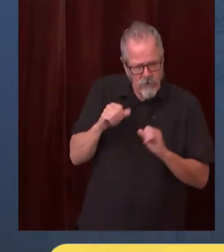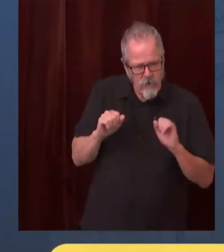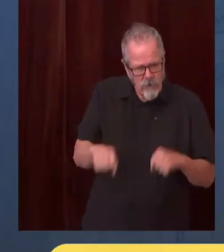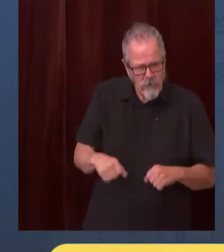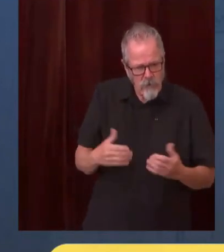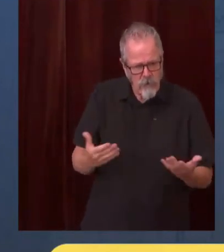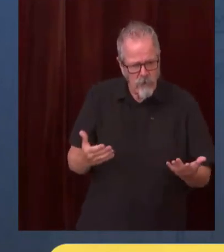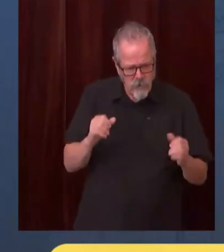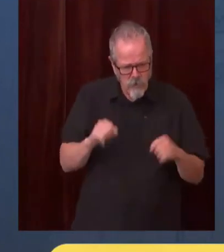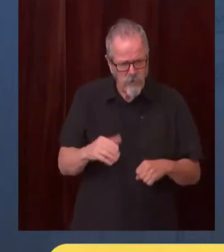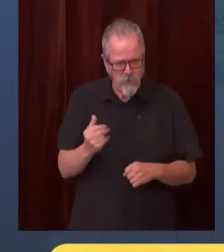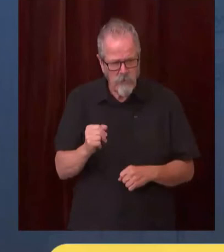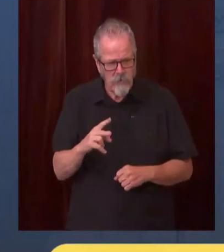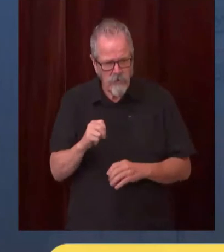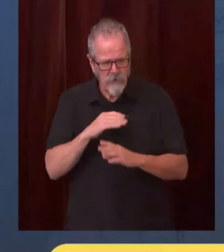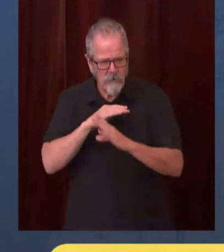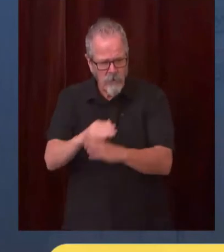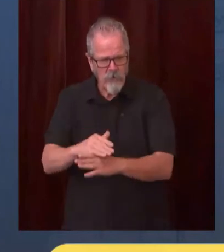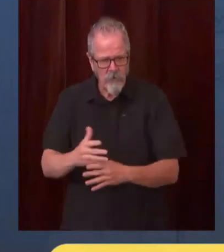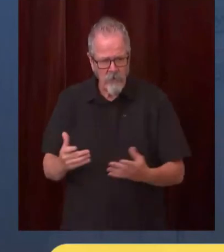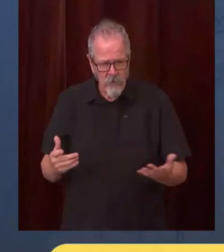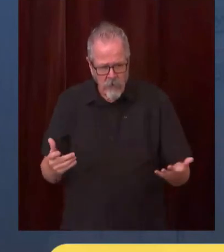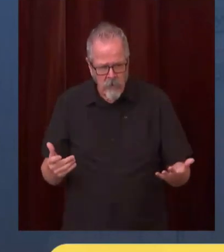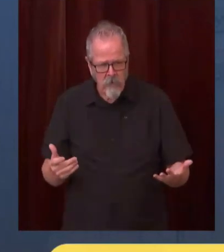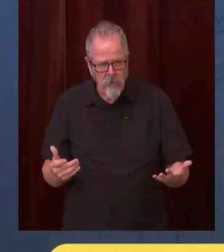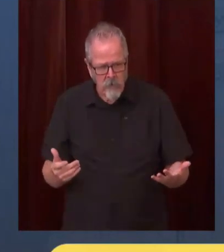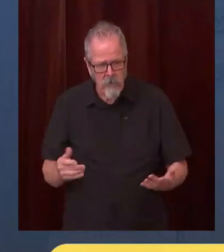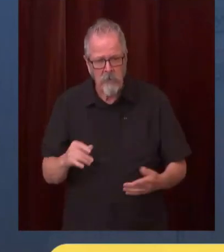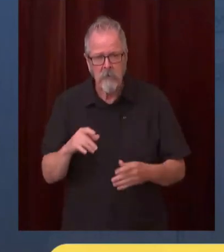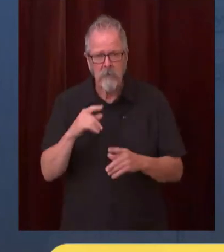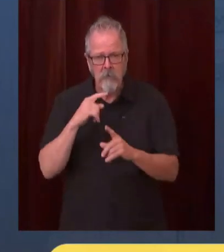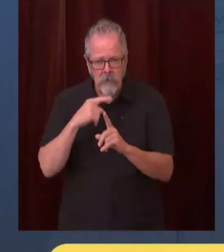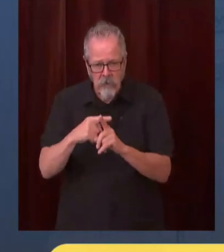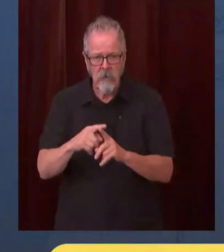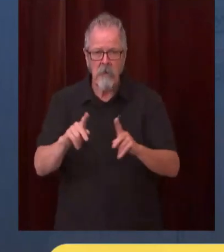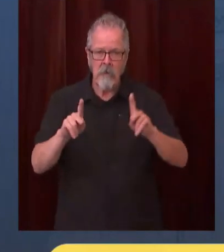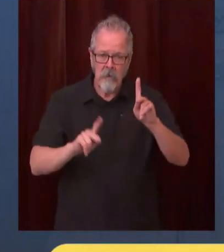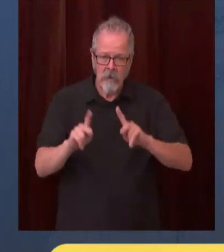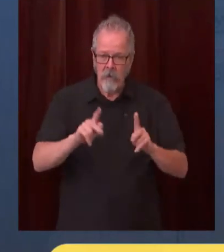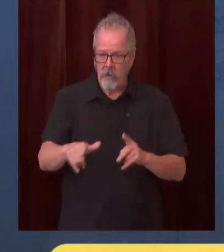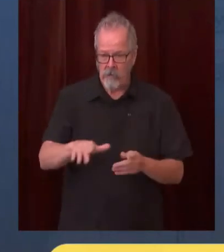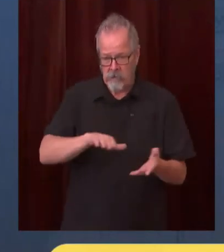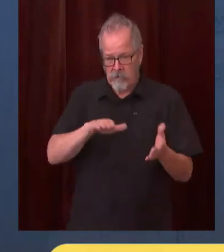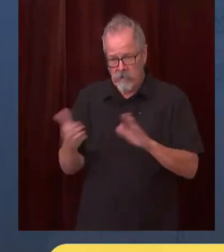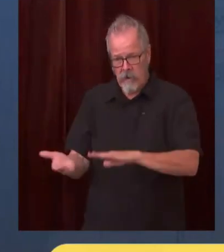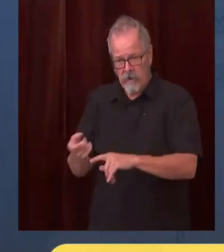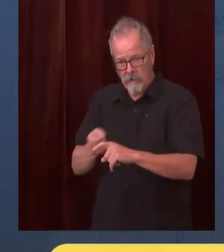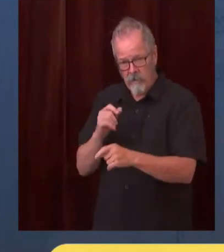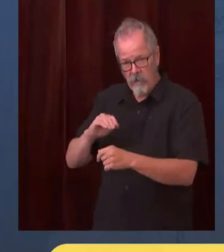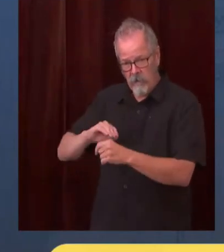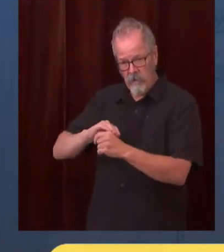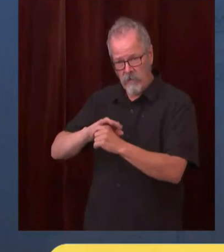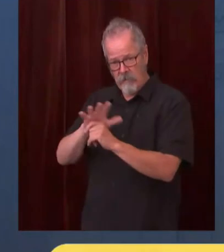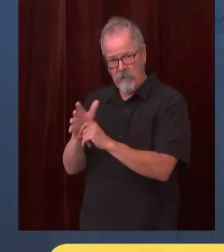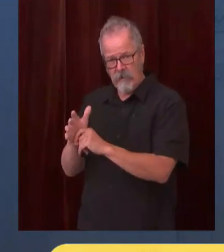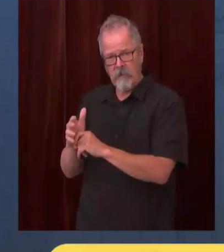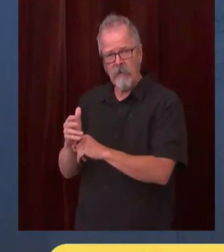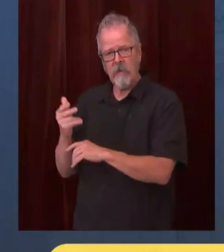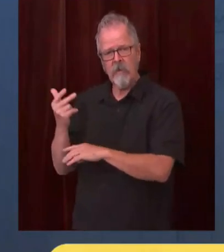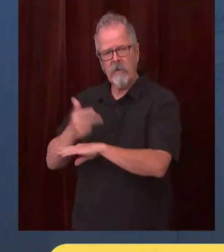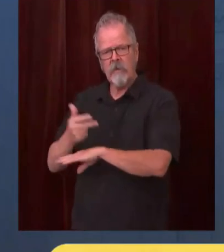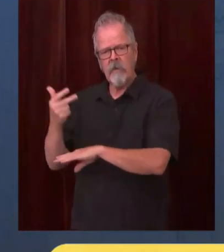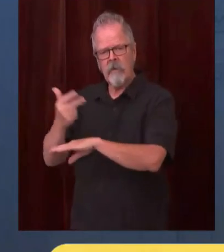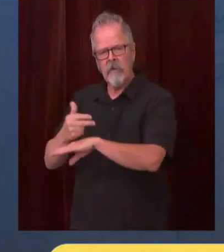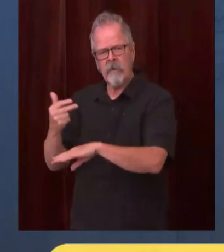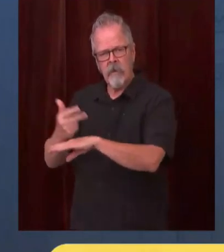more people die of covid uh every three days and died on on september 11th in the terrorist attacks